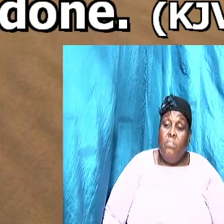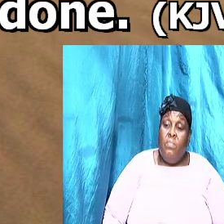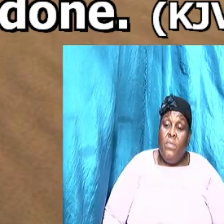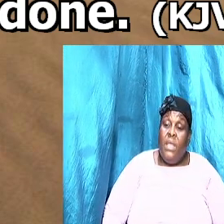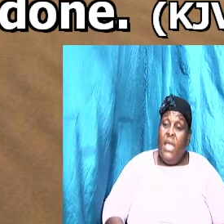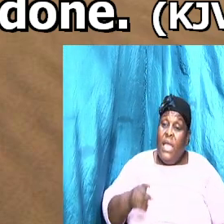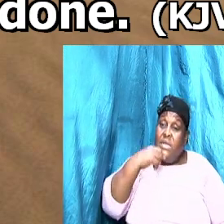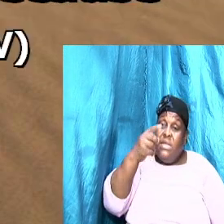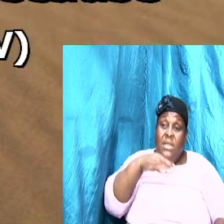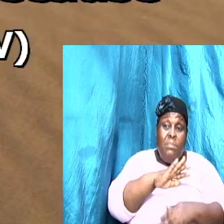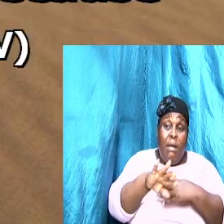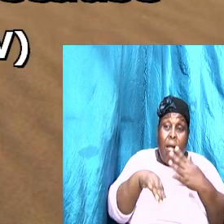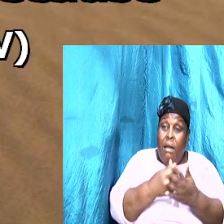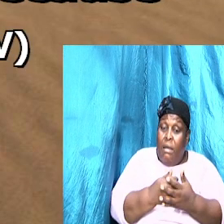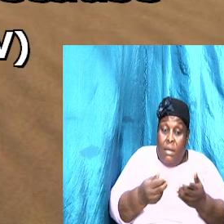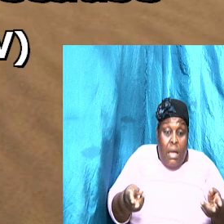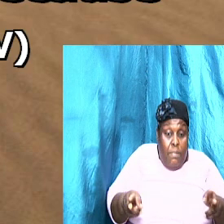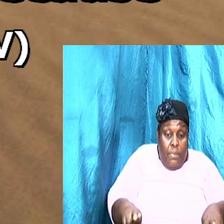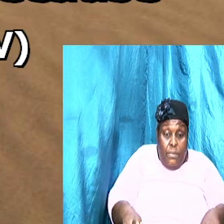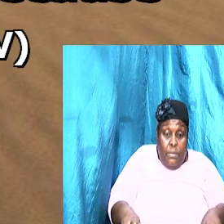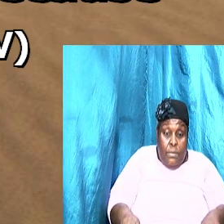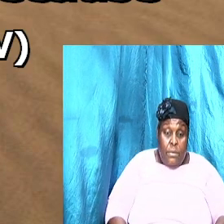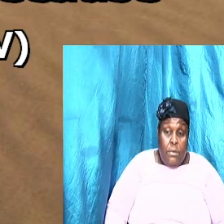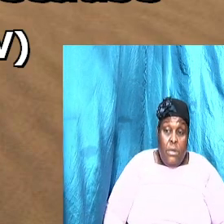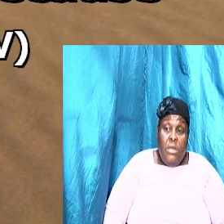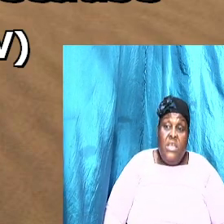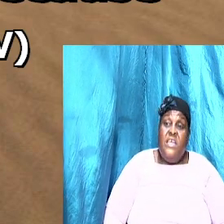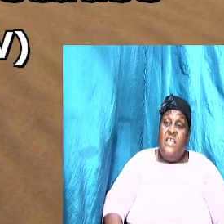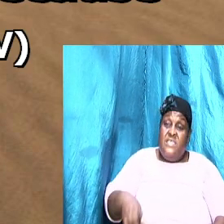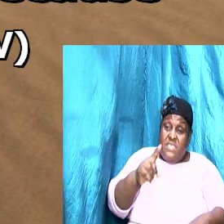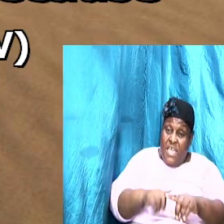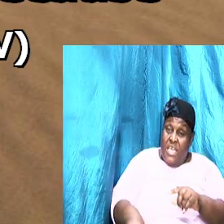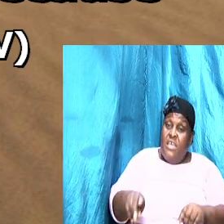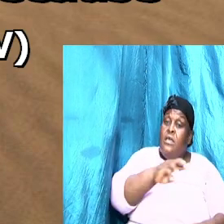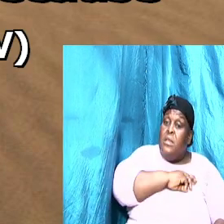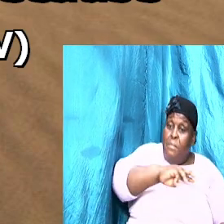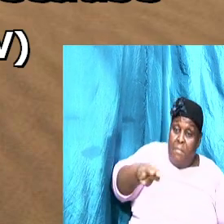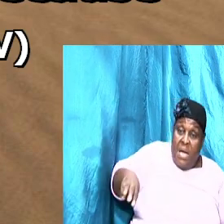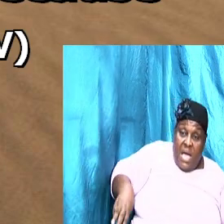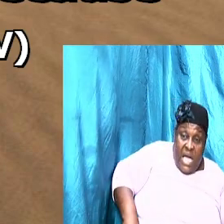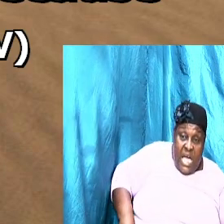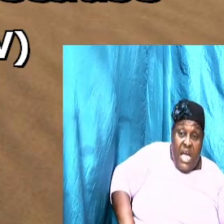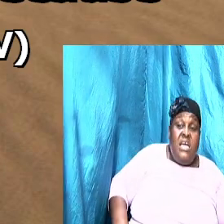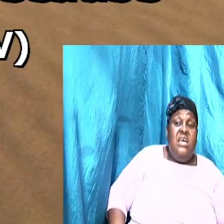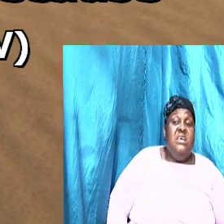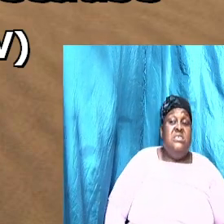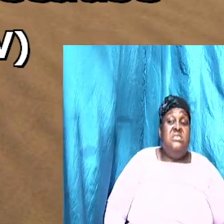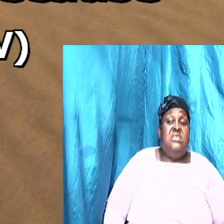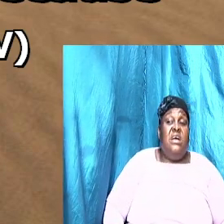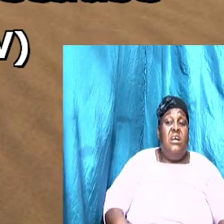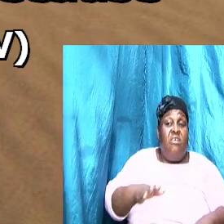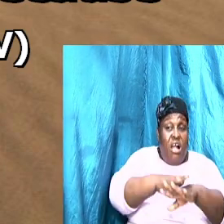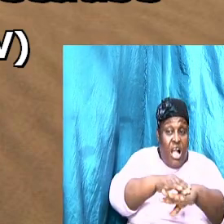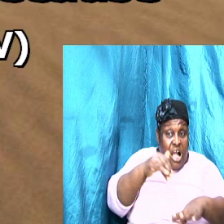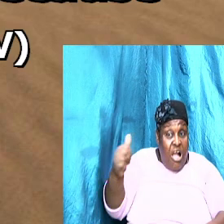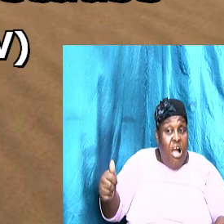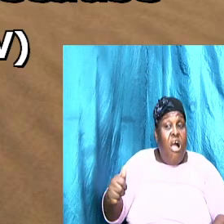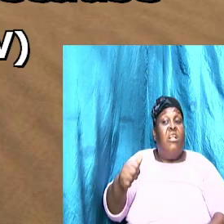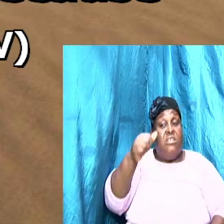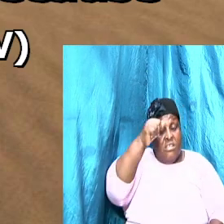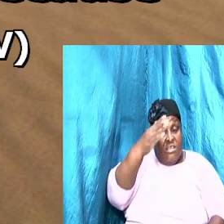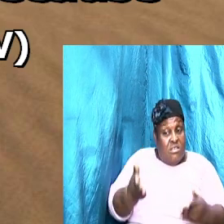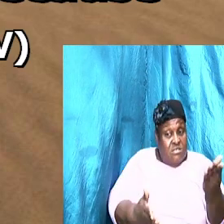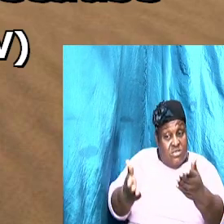all that was done. Then his Lord, after that, he had